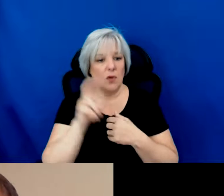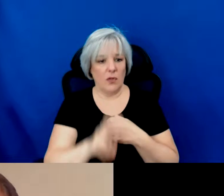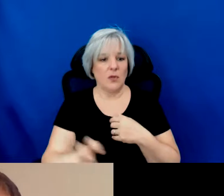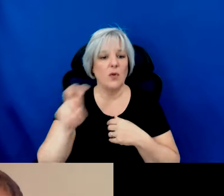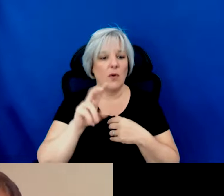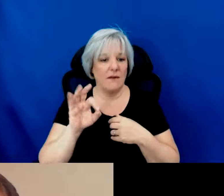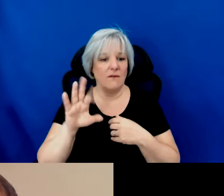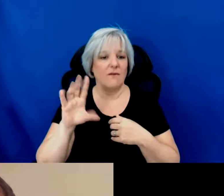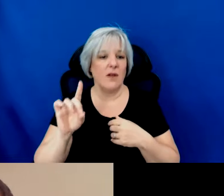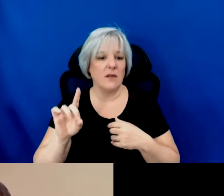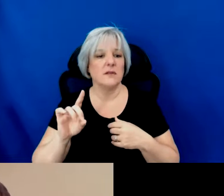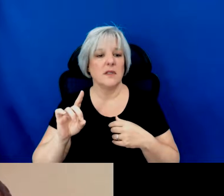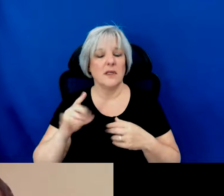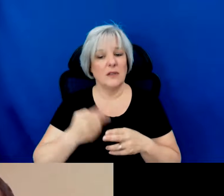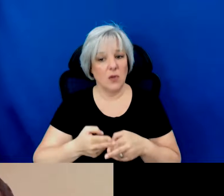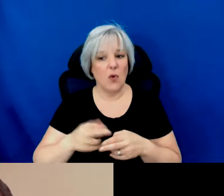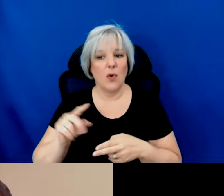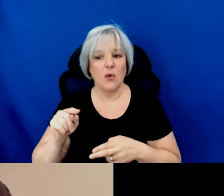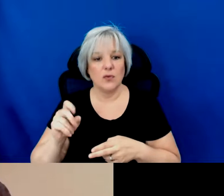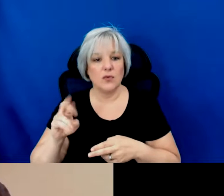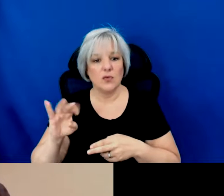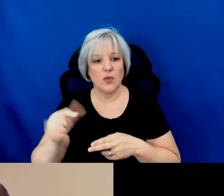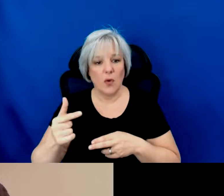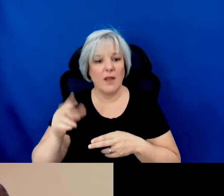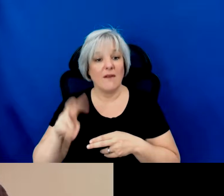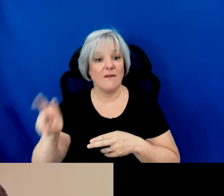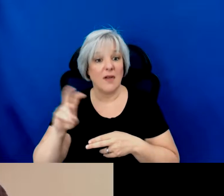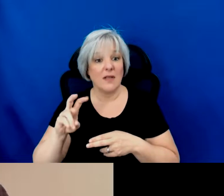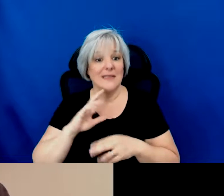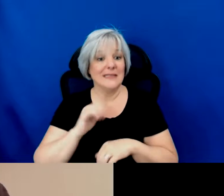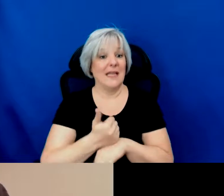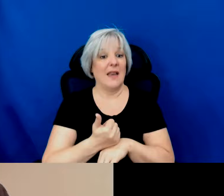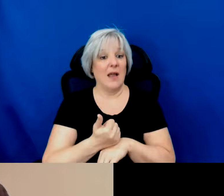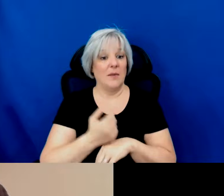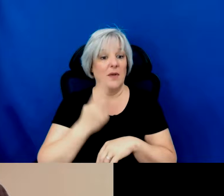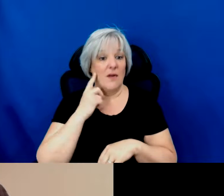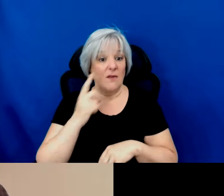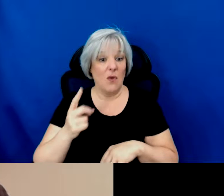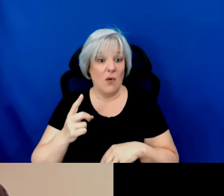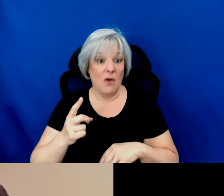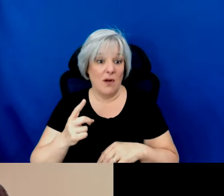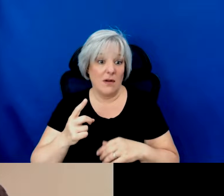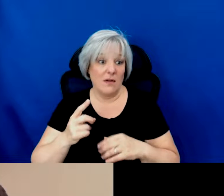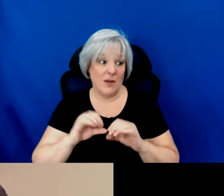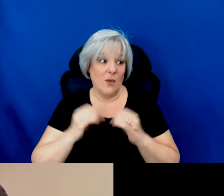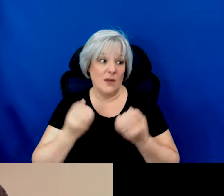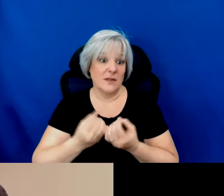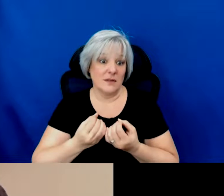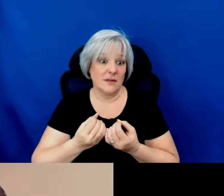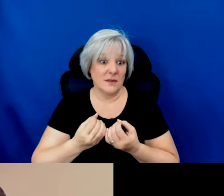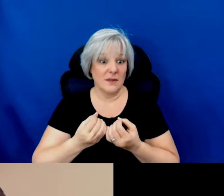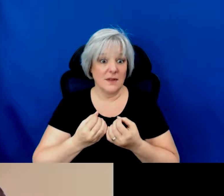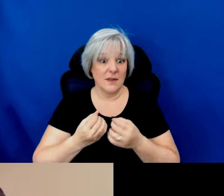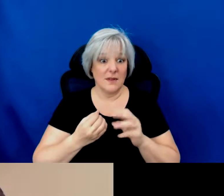is called the touring fund it was set up originally um you know by an organization the